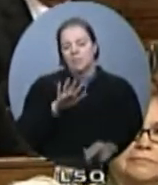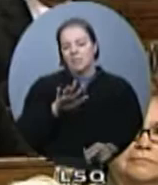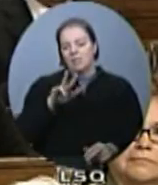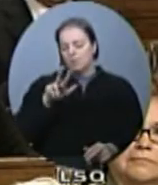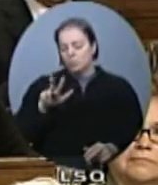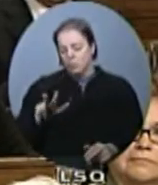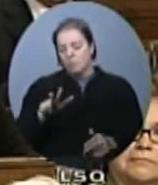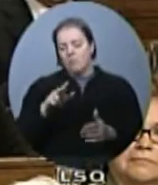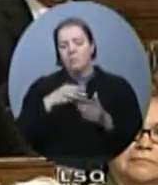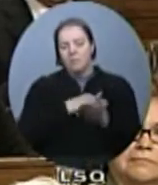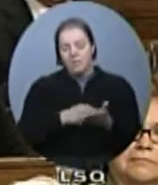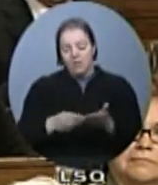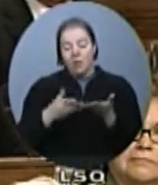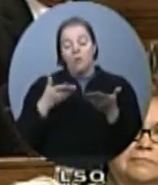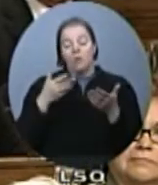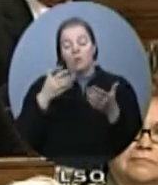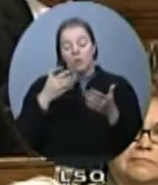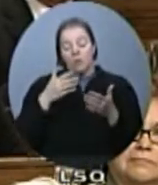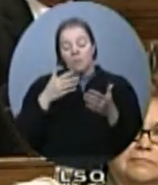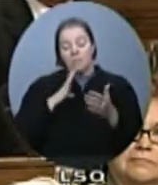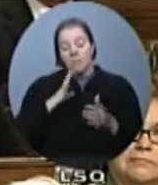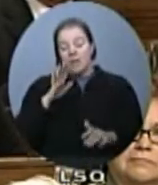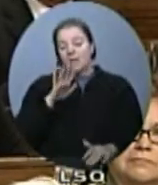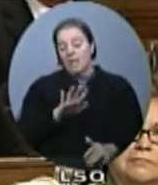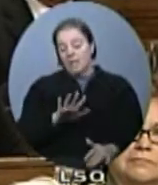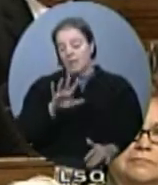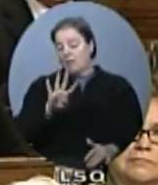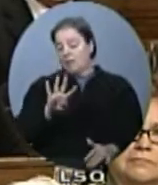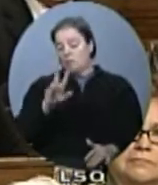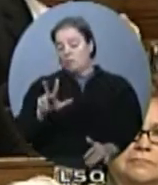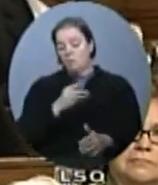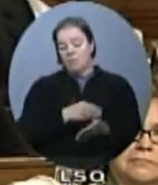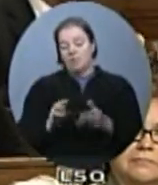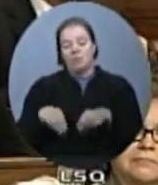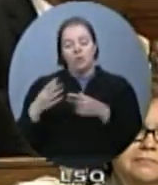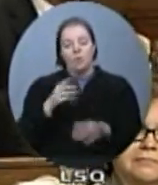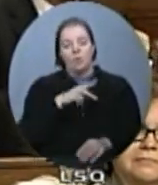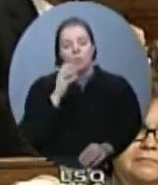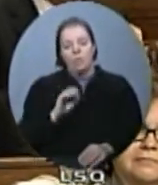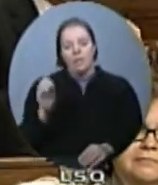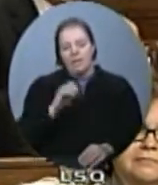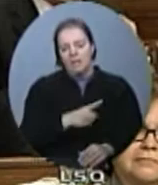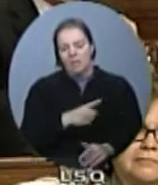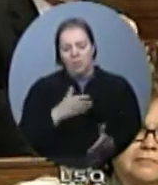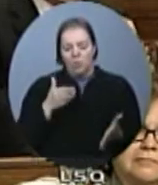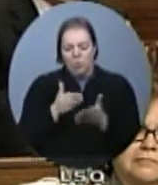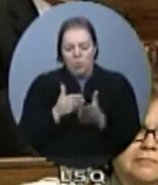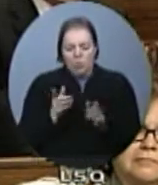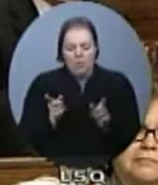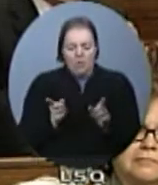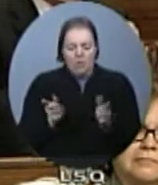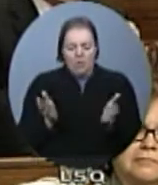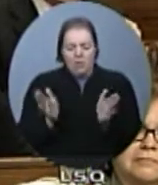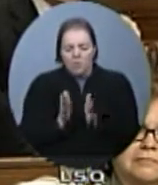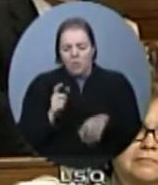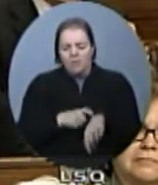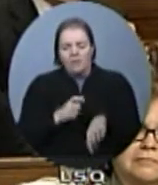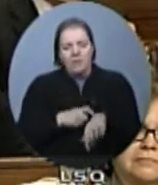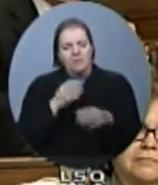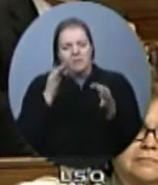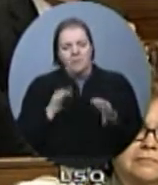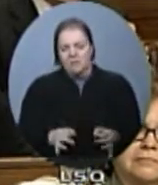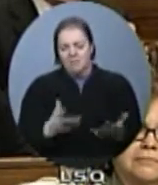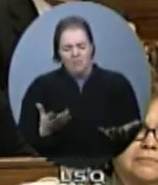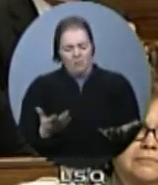in Ontario. This decision is short-sighted and irresponsible. How can these Conservatives find $6